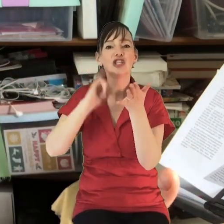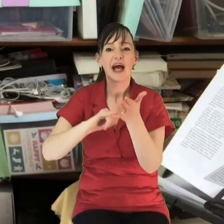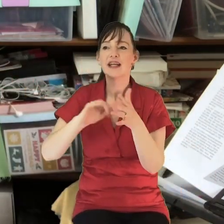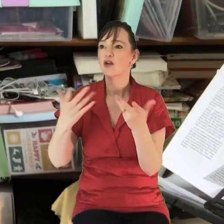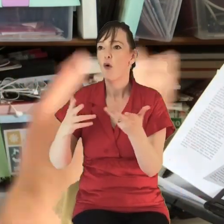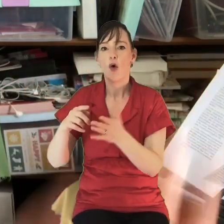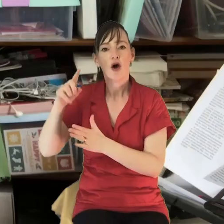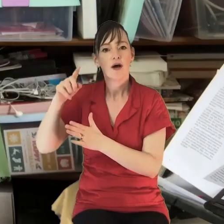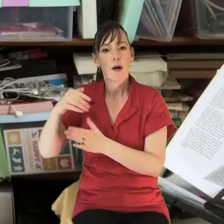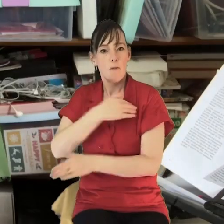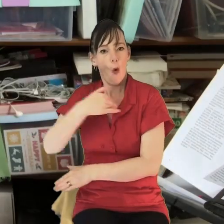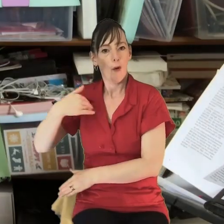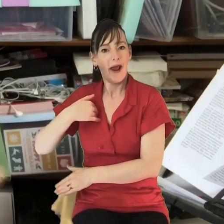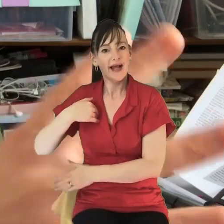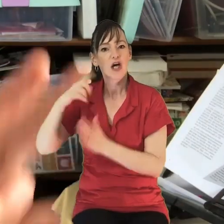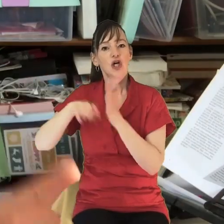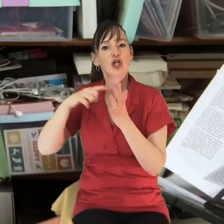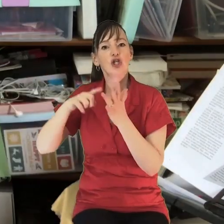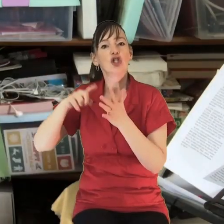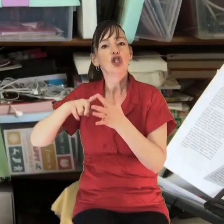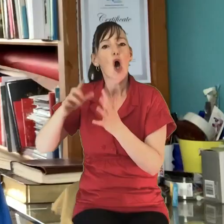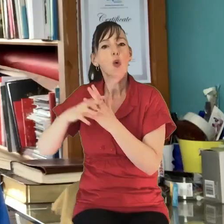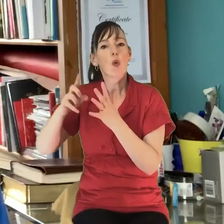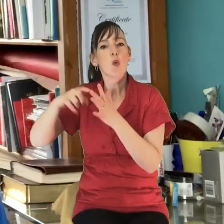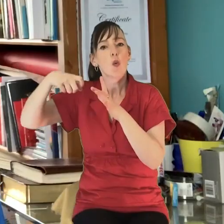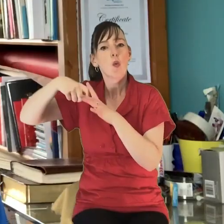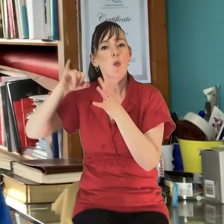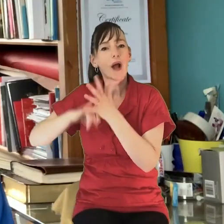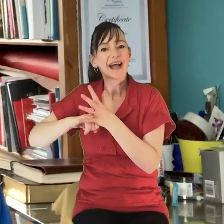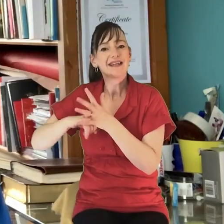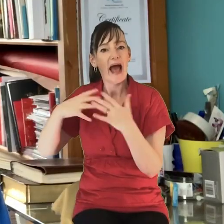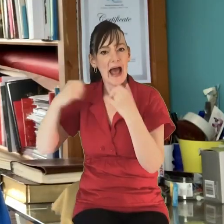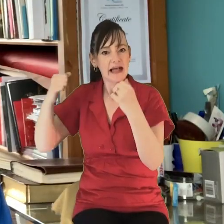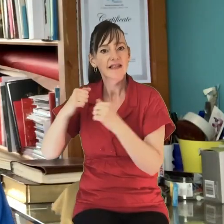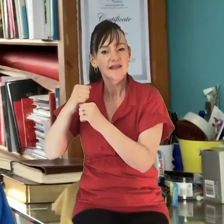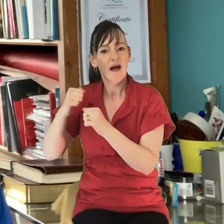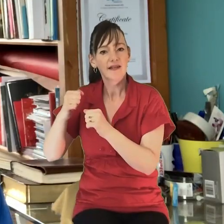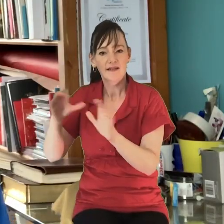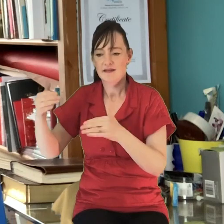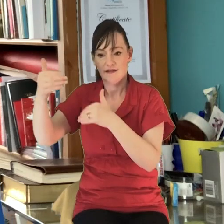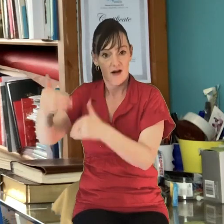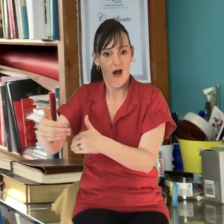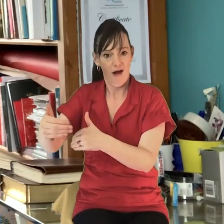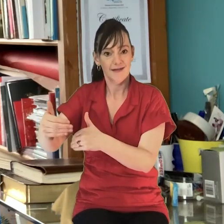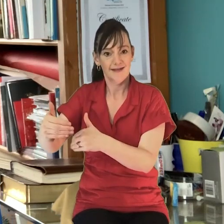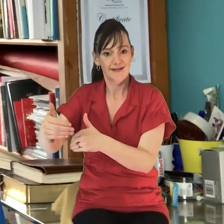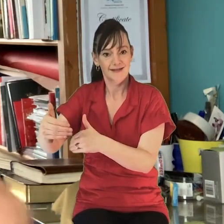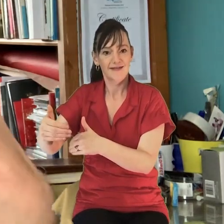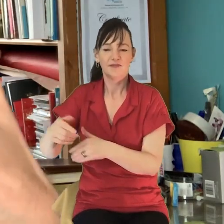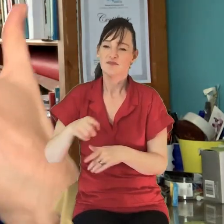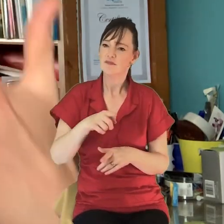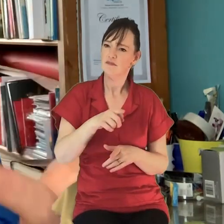briefings and things like Joe Wicks' exercise class. And so one of the things we began to ask was